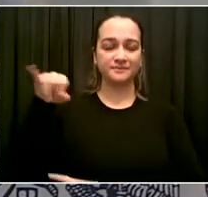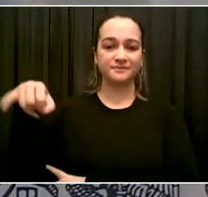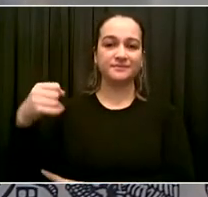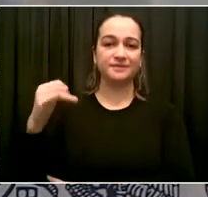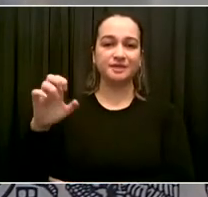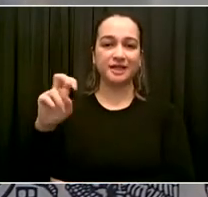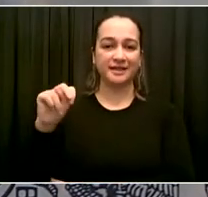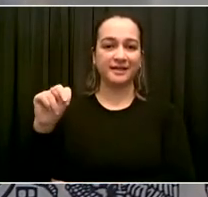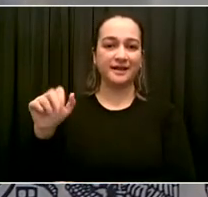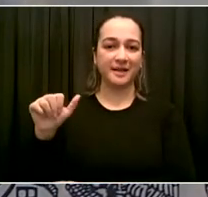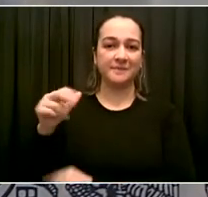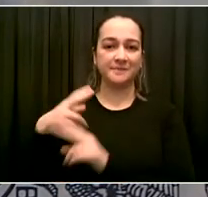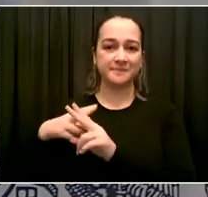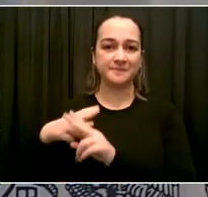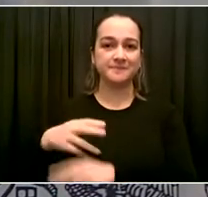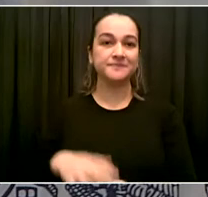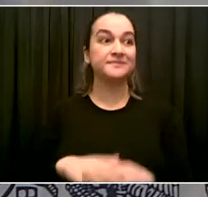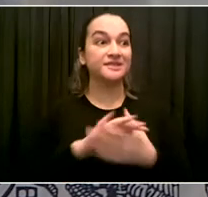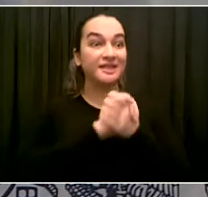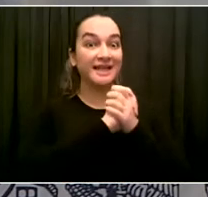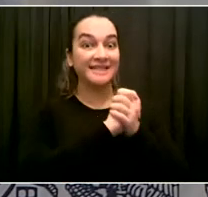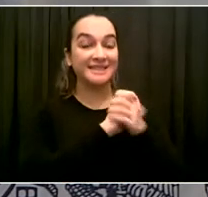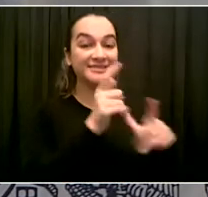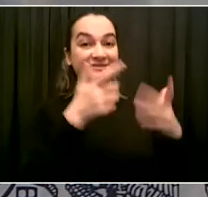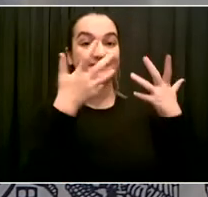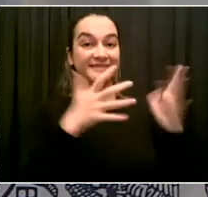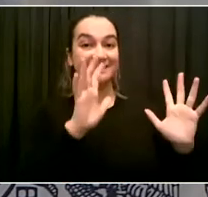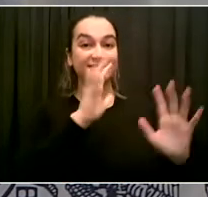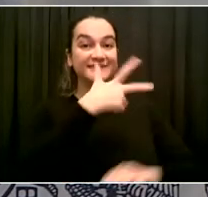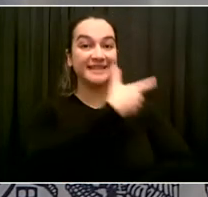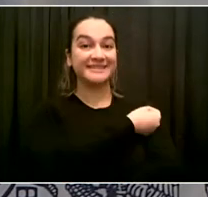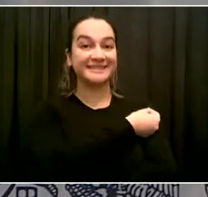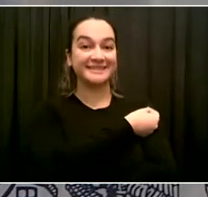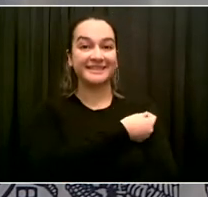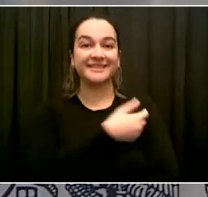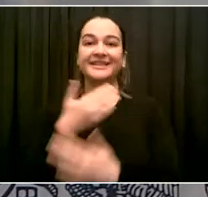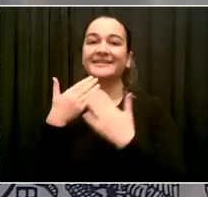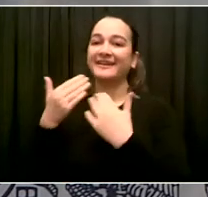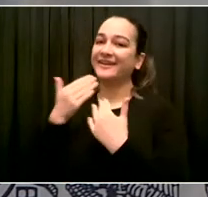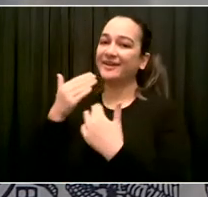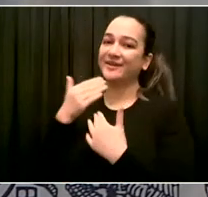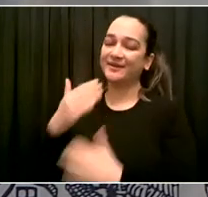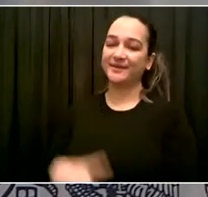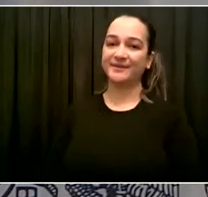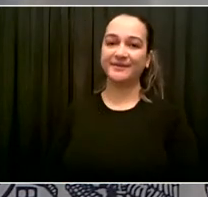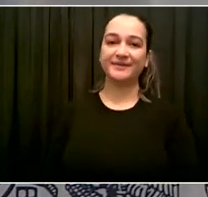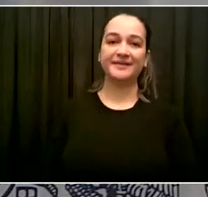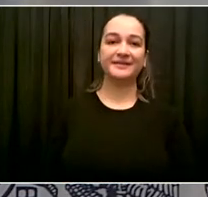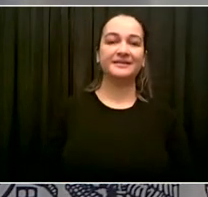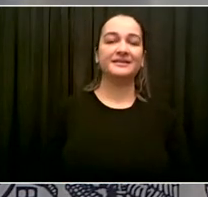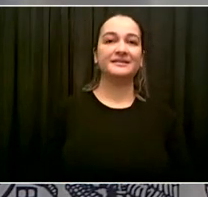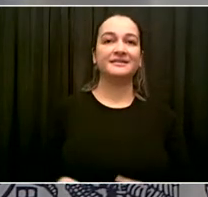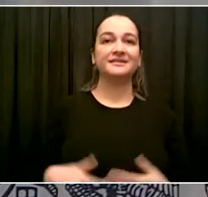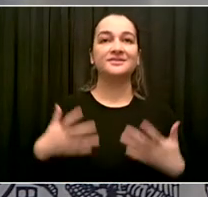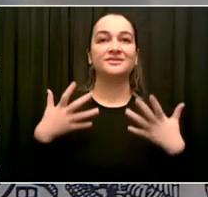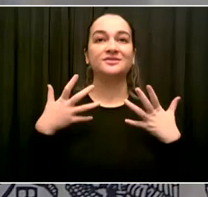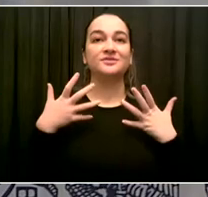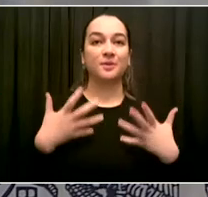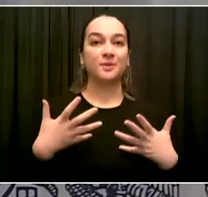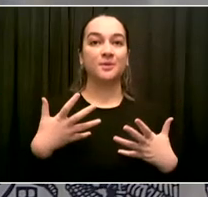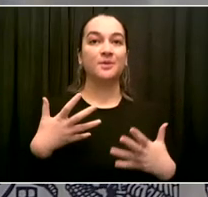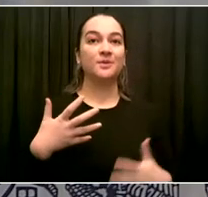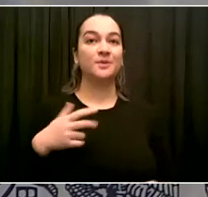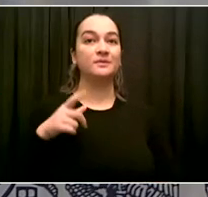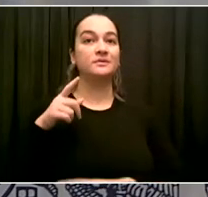I'm good. I'm good. Thank you for asking. So at a news conference, police union said the city never asked them for input on